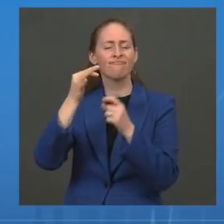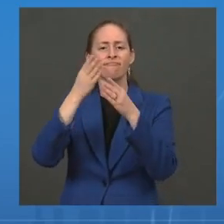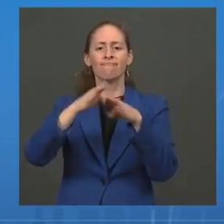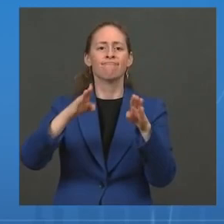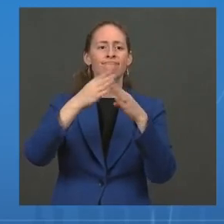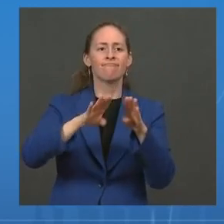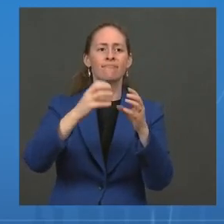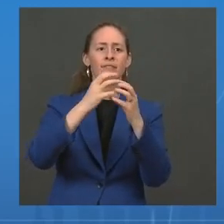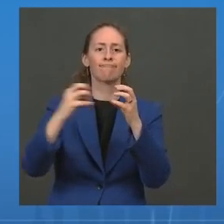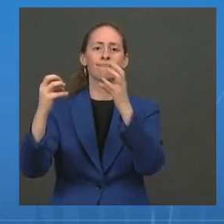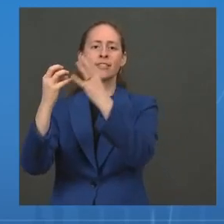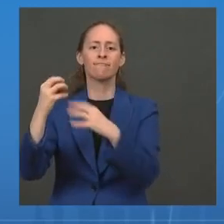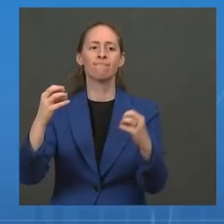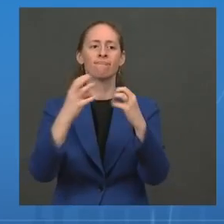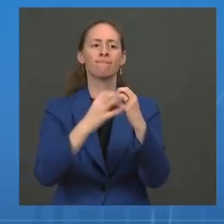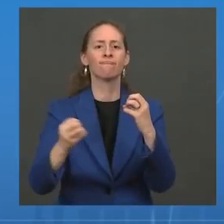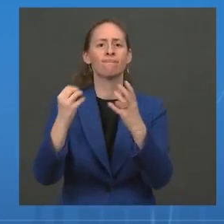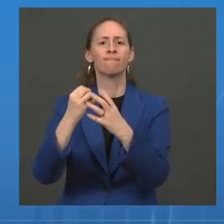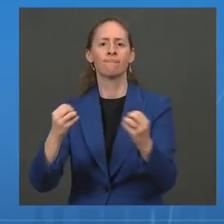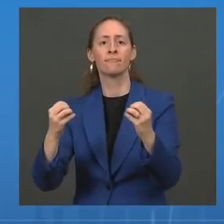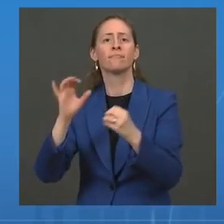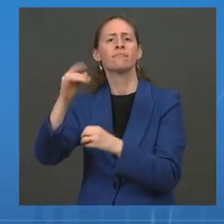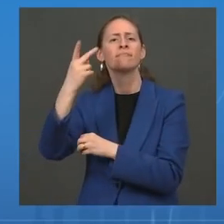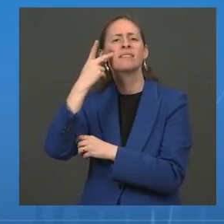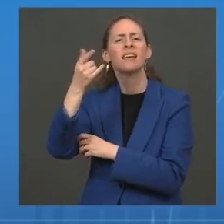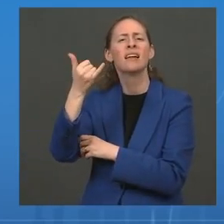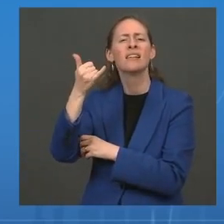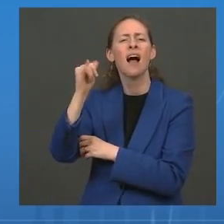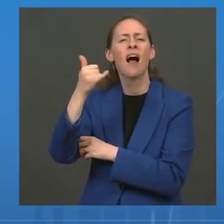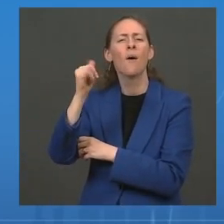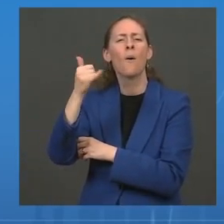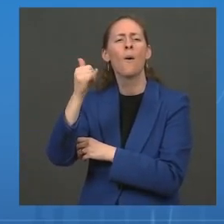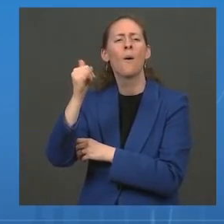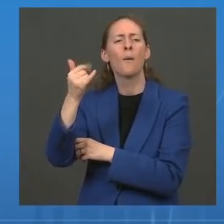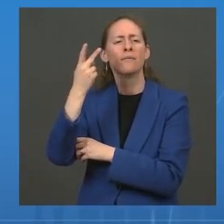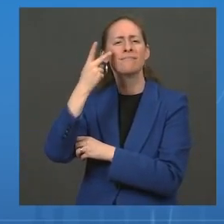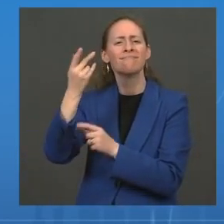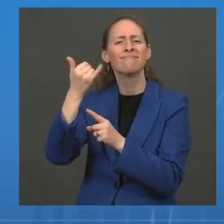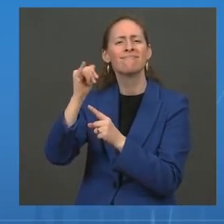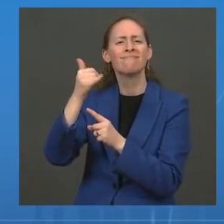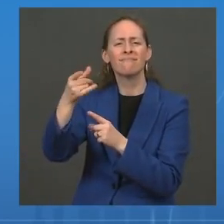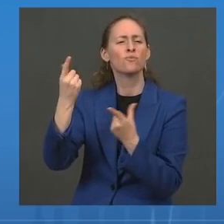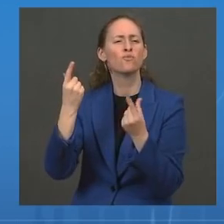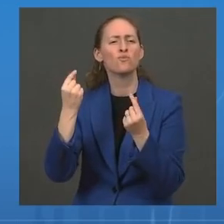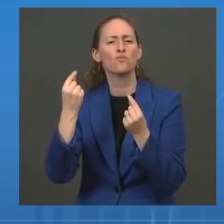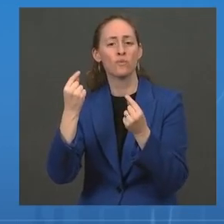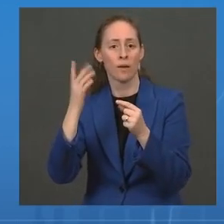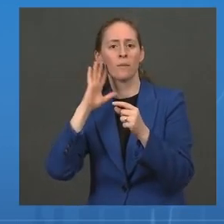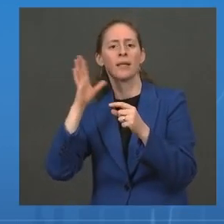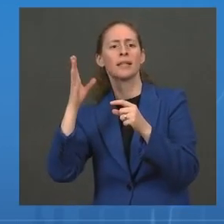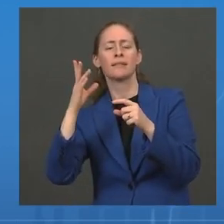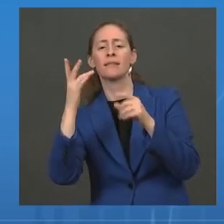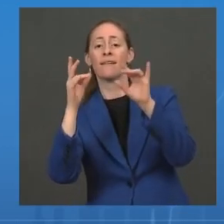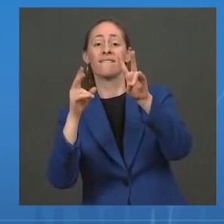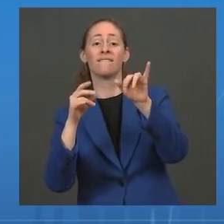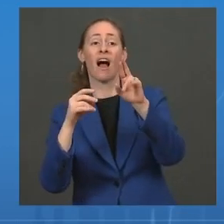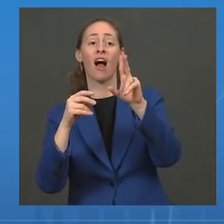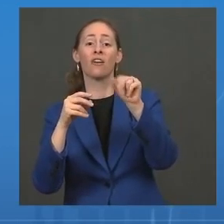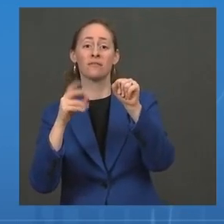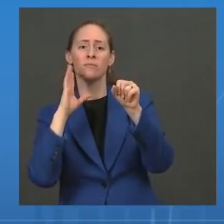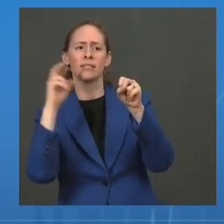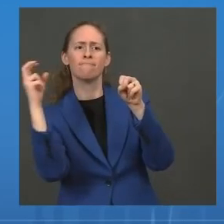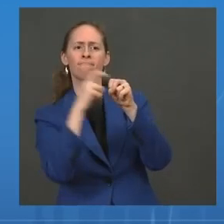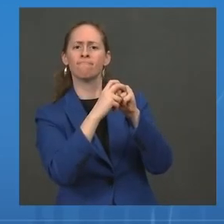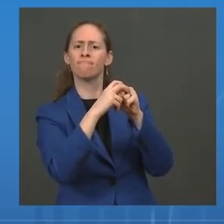in yellow. Protease inhibitor, polymerase inhibitor, entry inhibitor. Let's take a look at one of these. Next